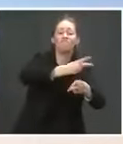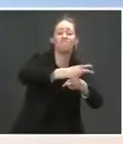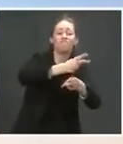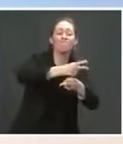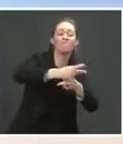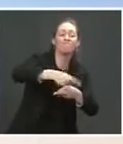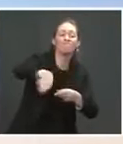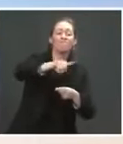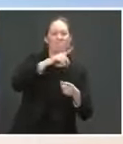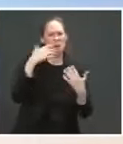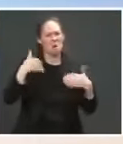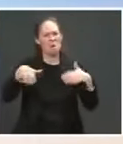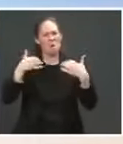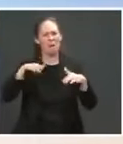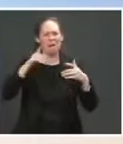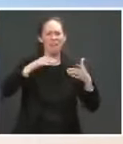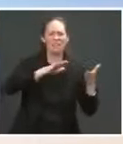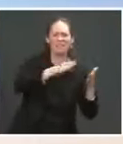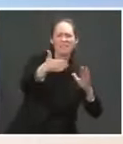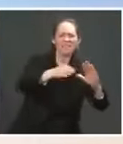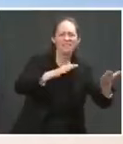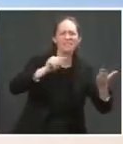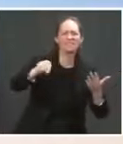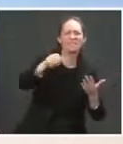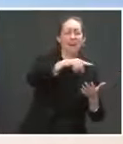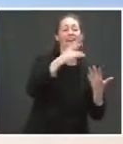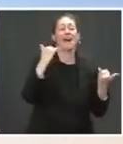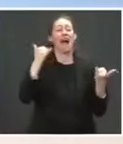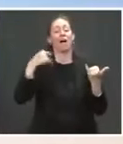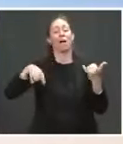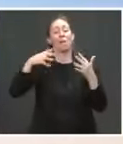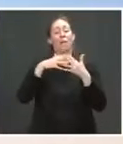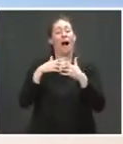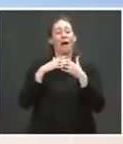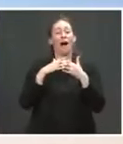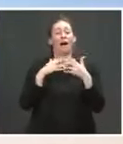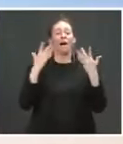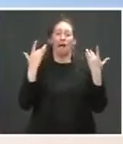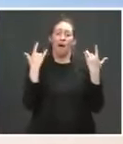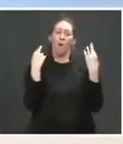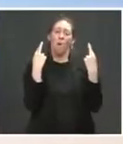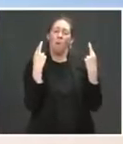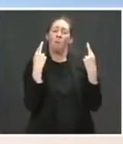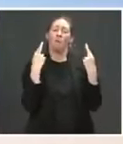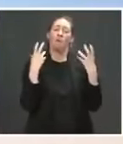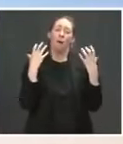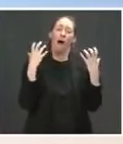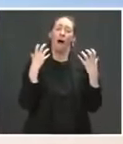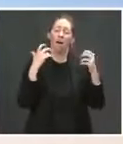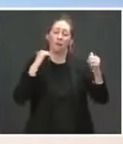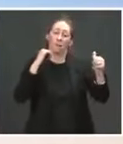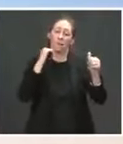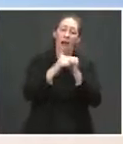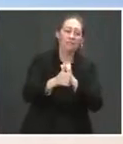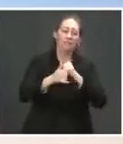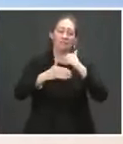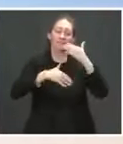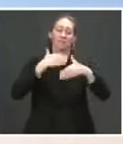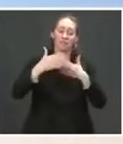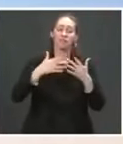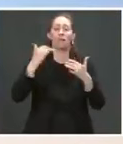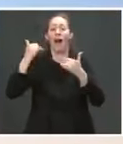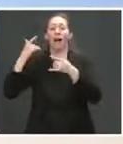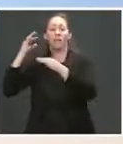as you noted, just as America was hopeful of a step forward after the traumatic and exhausting trial of Derek Chauvin and the verdict that was reached.